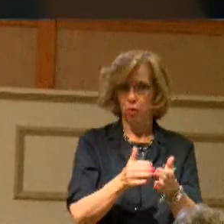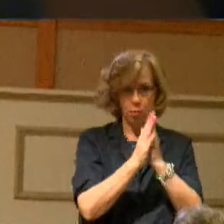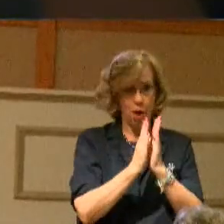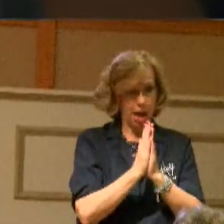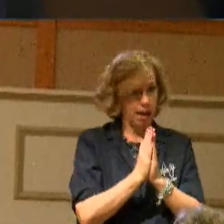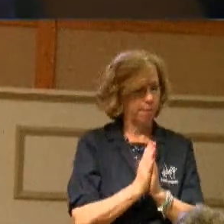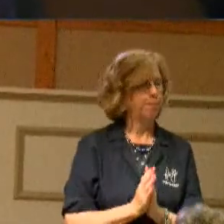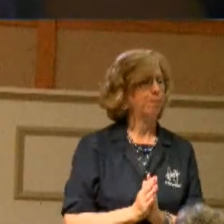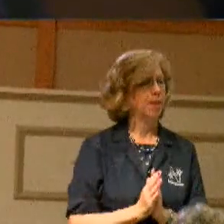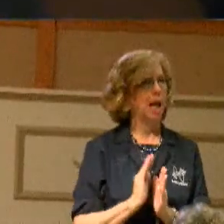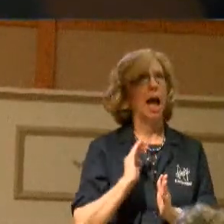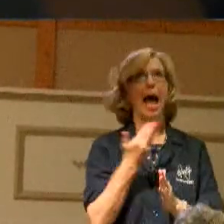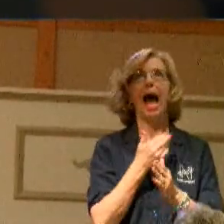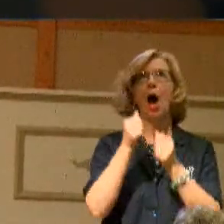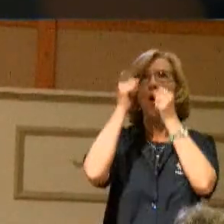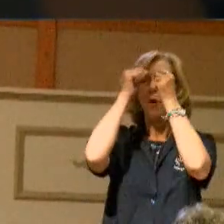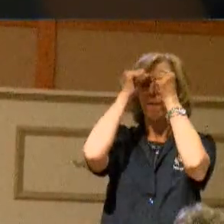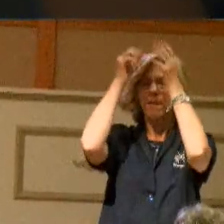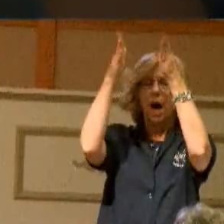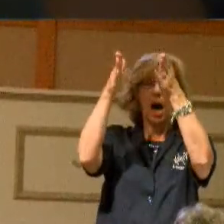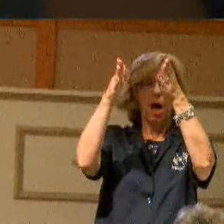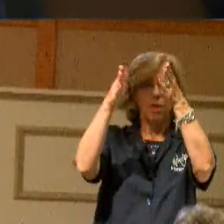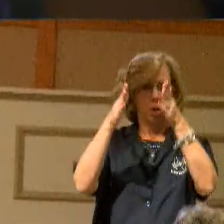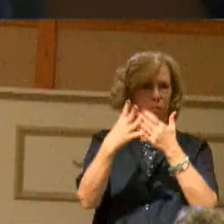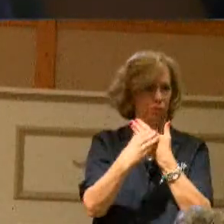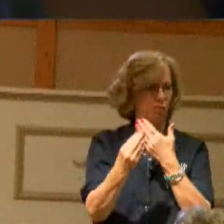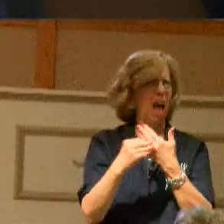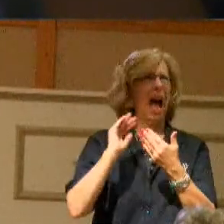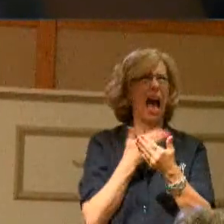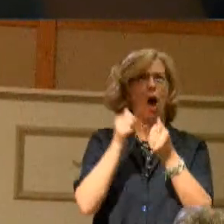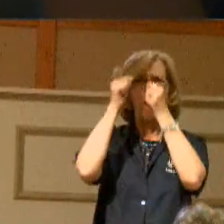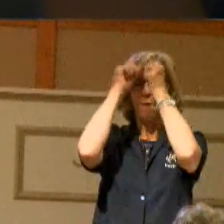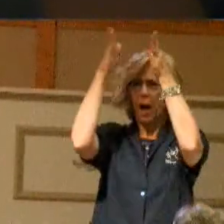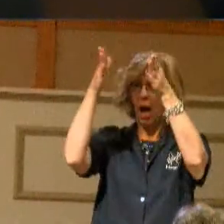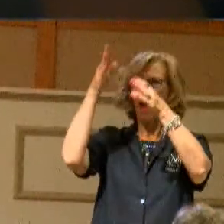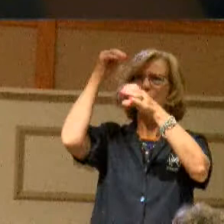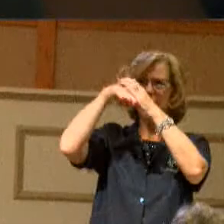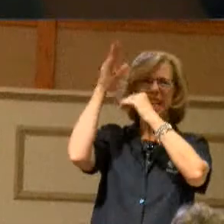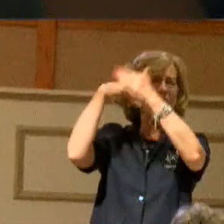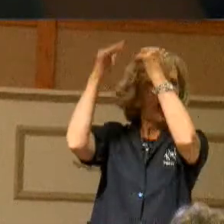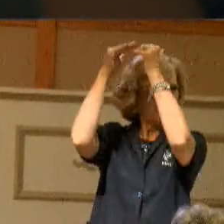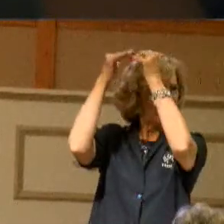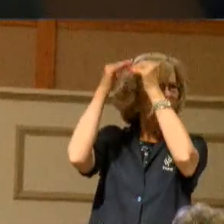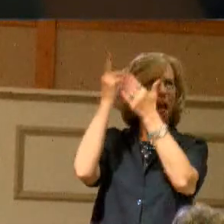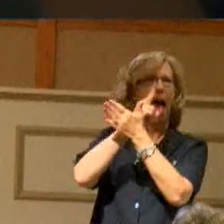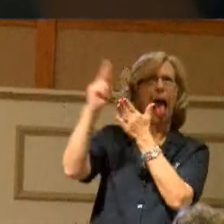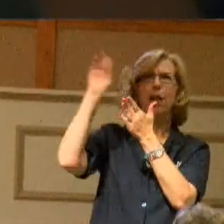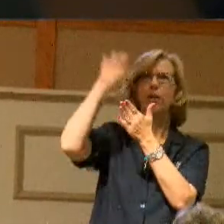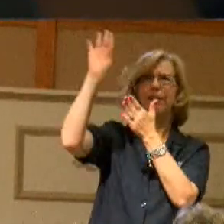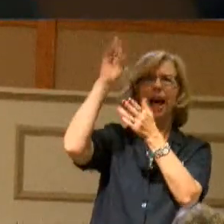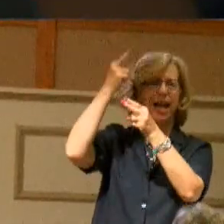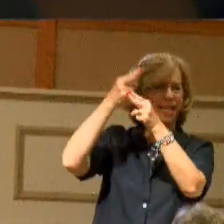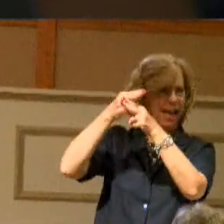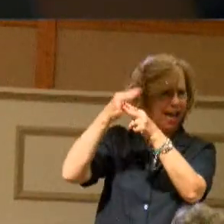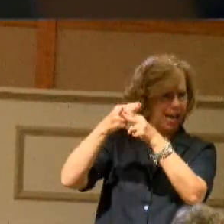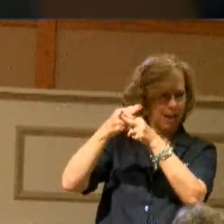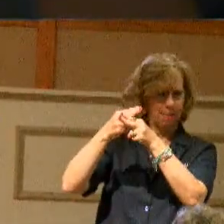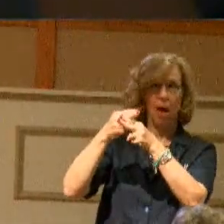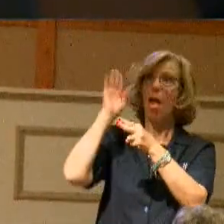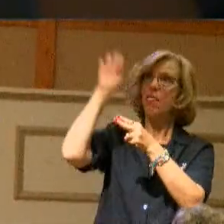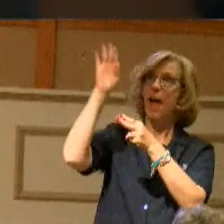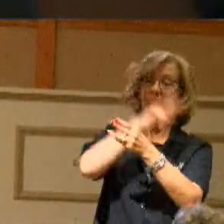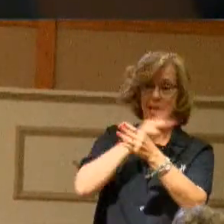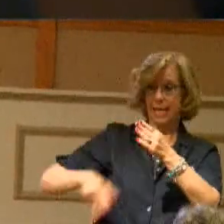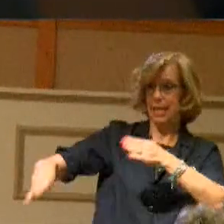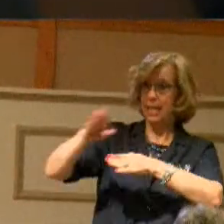said. Our Father, read it out loud with me. Our Father, which art in heaven, hallowed be Thy name. Thy